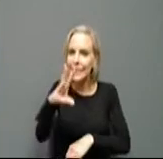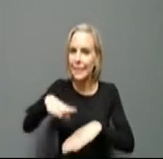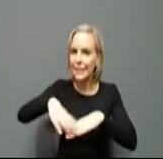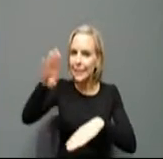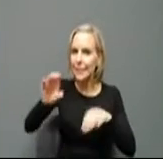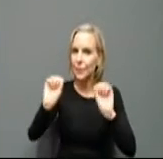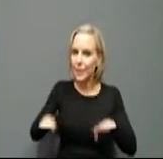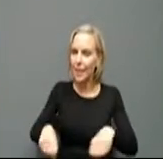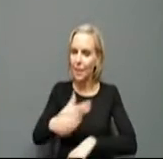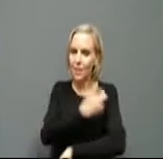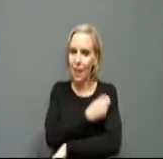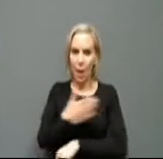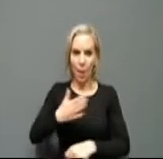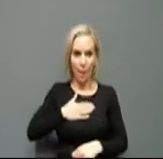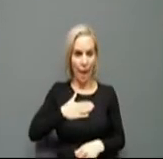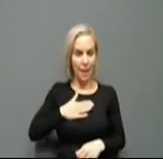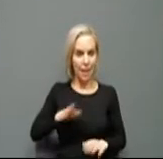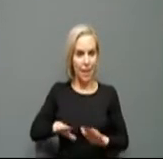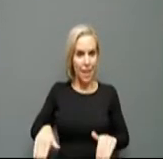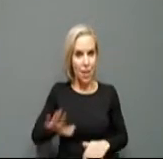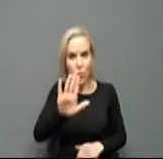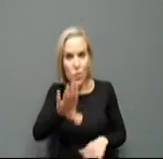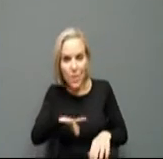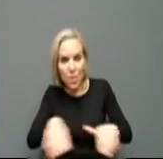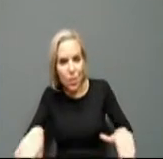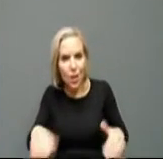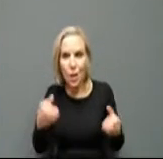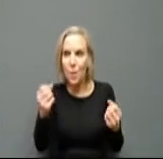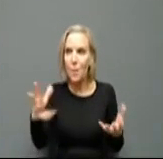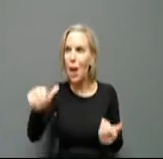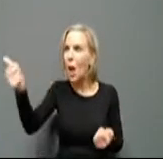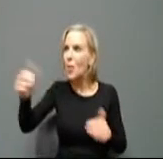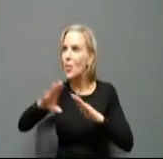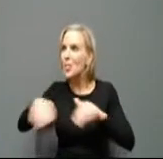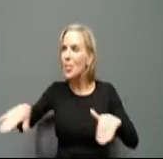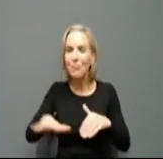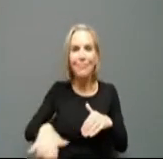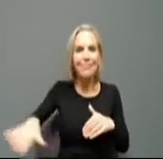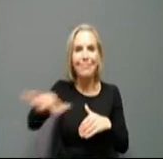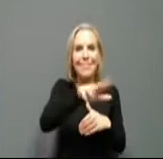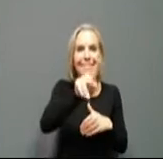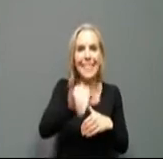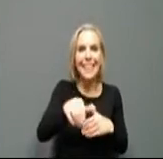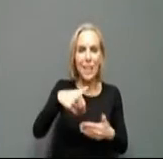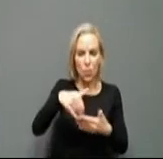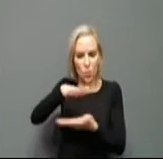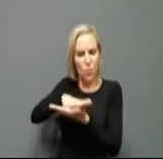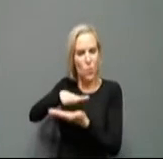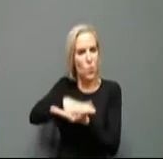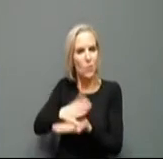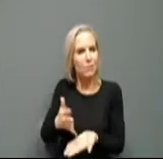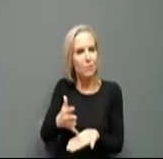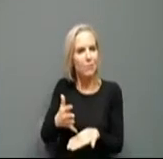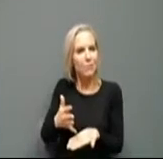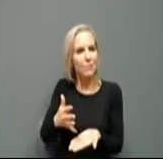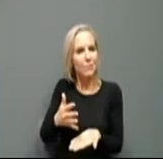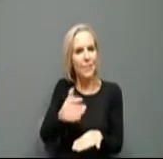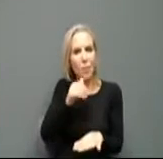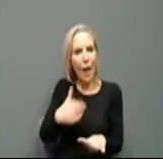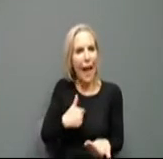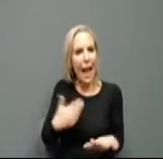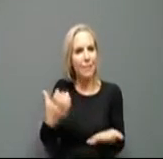My kids, your kids and many others kids that are in these schools still don't have that opportunity.